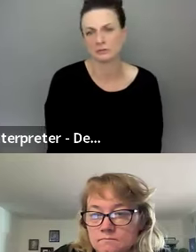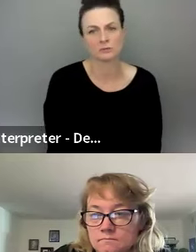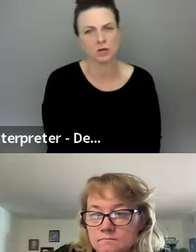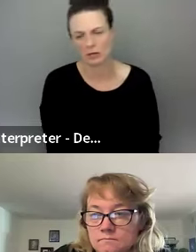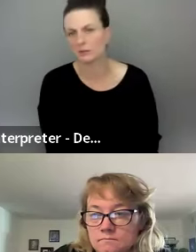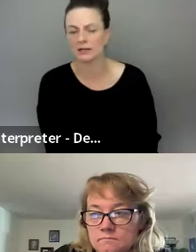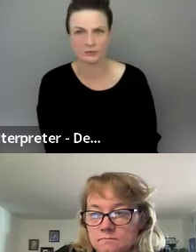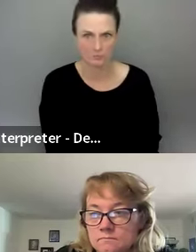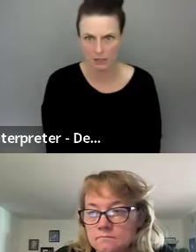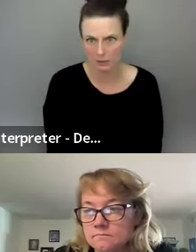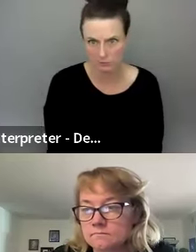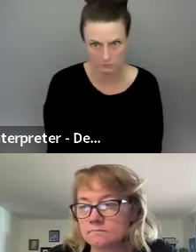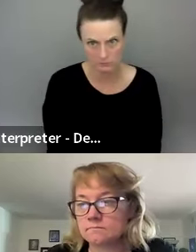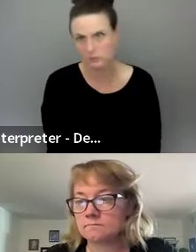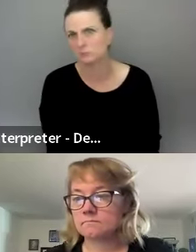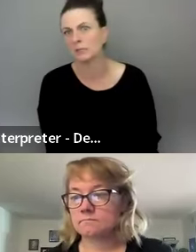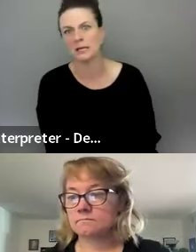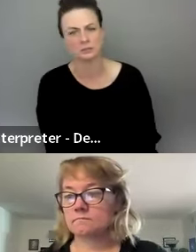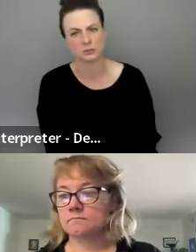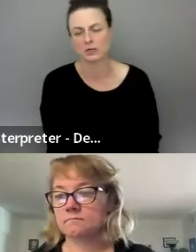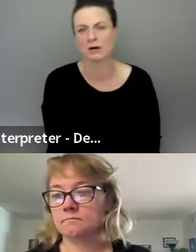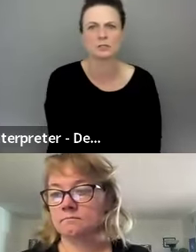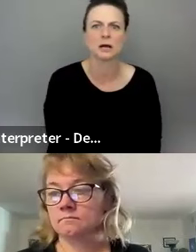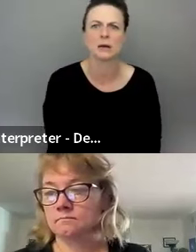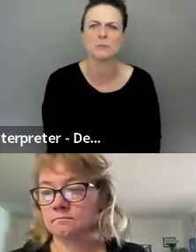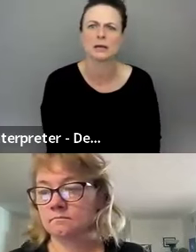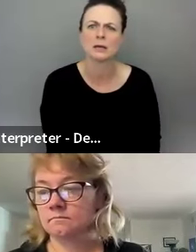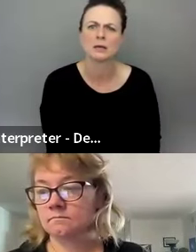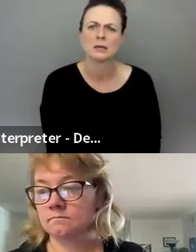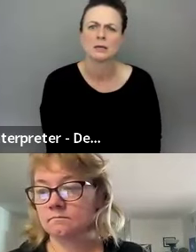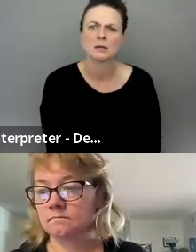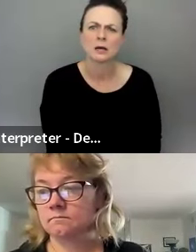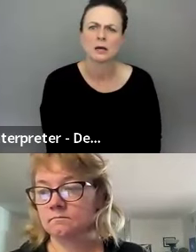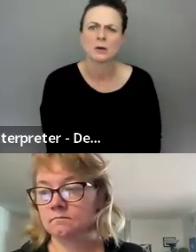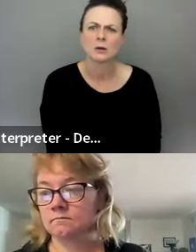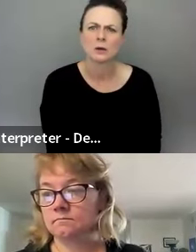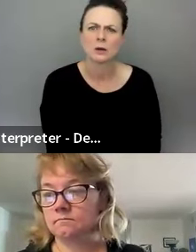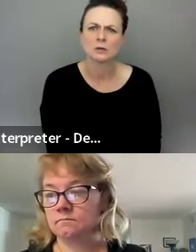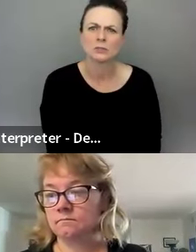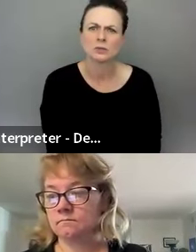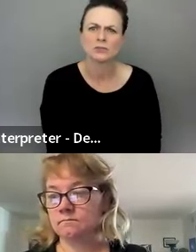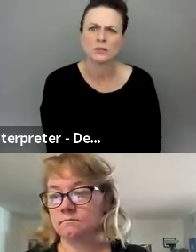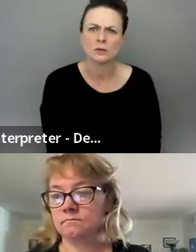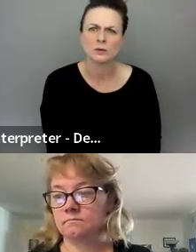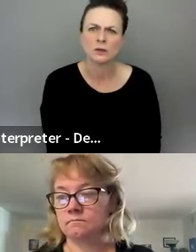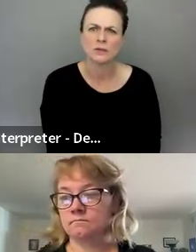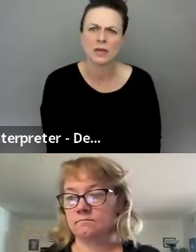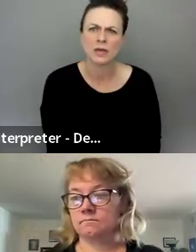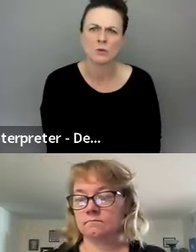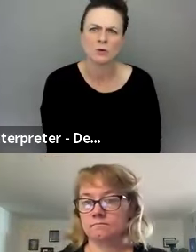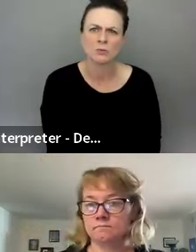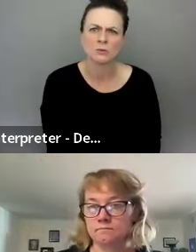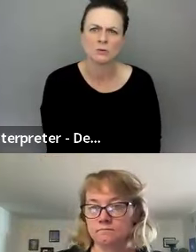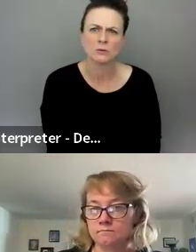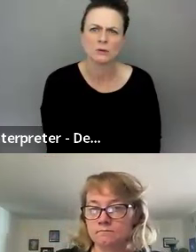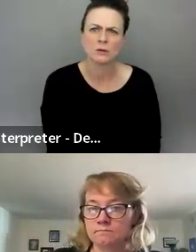have a lot of different talks, lot of different, um, meetings during the conference. Um, but do you feel they